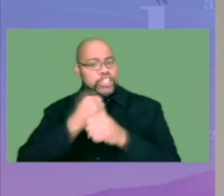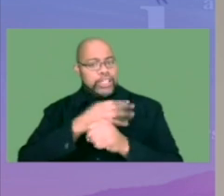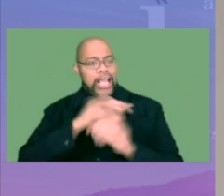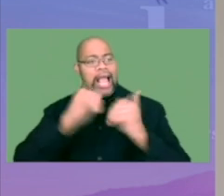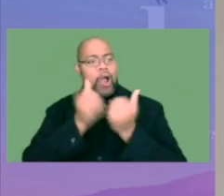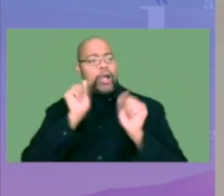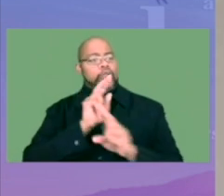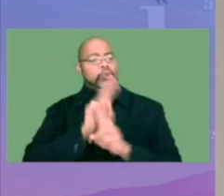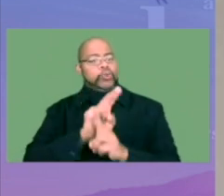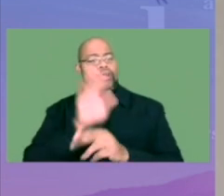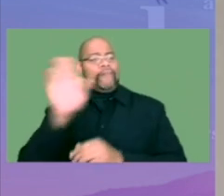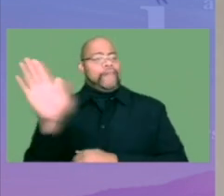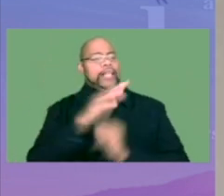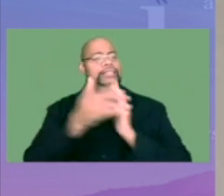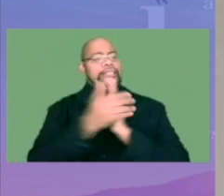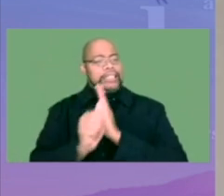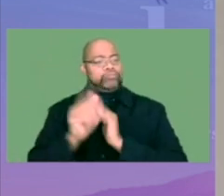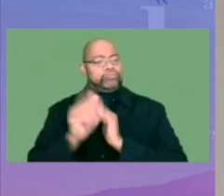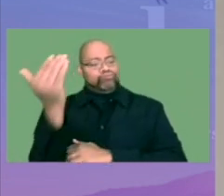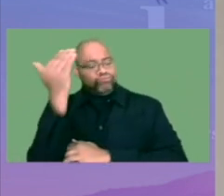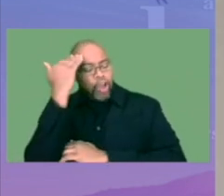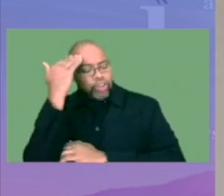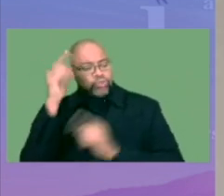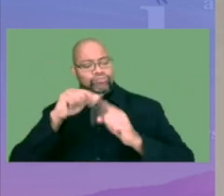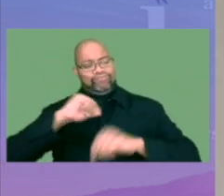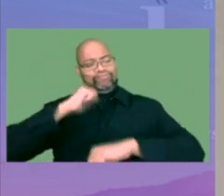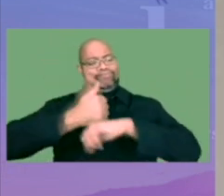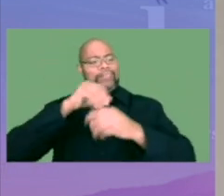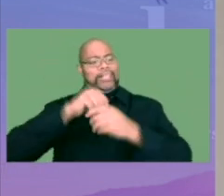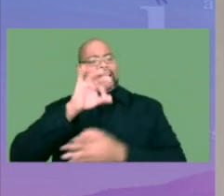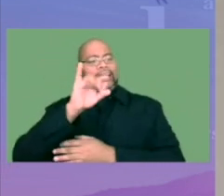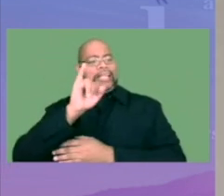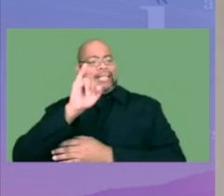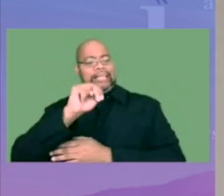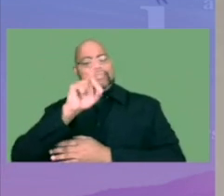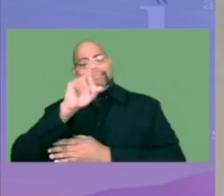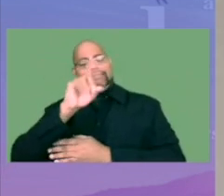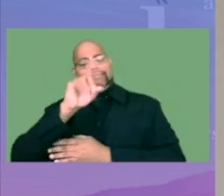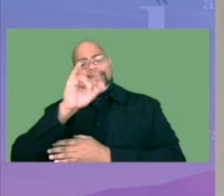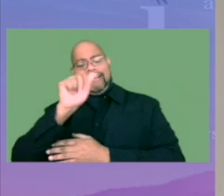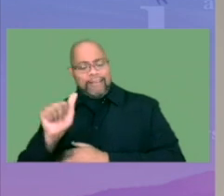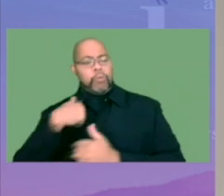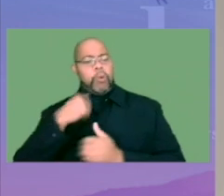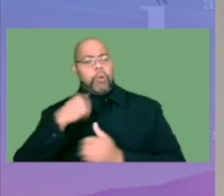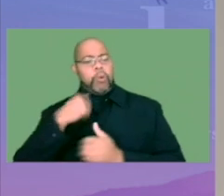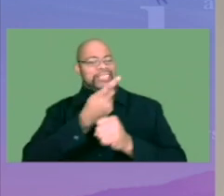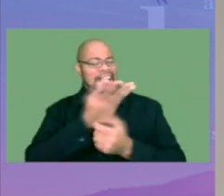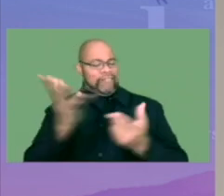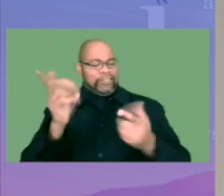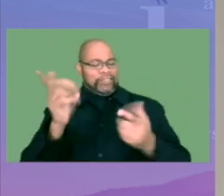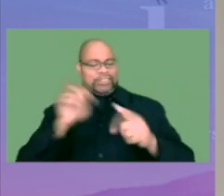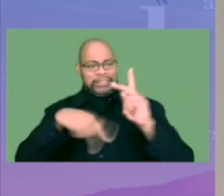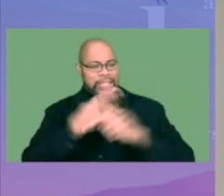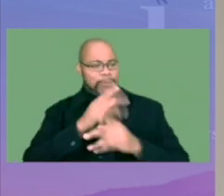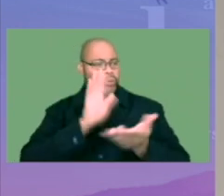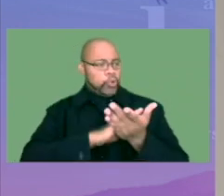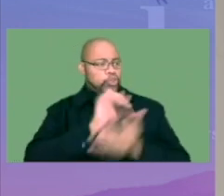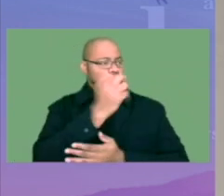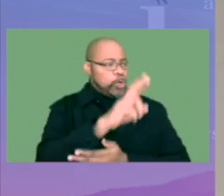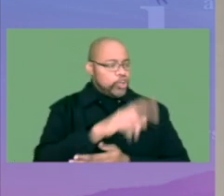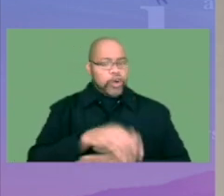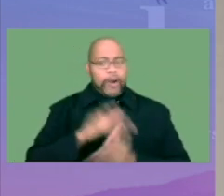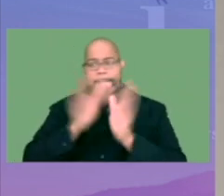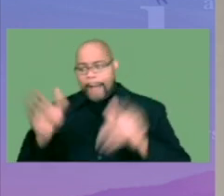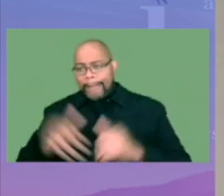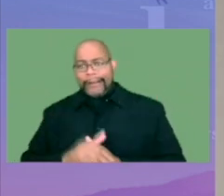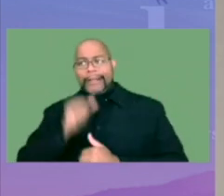years and how we can use kind of their skill set and knowledge to implement in Indiana. We're working in several different types of schools, charter schools,